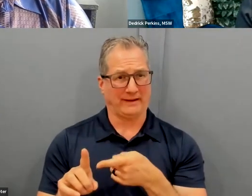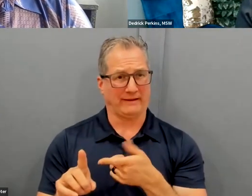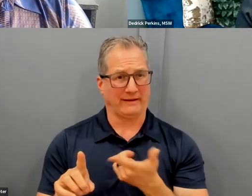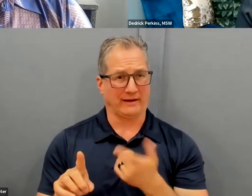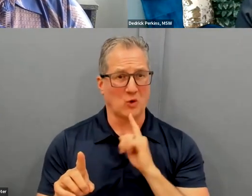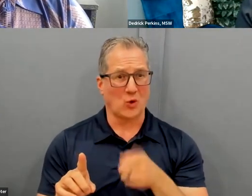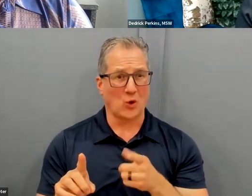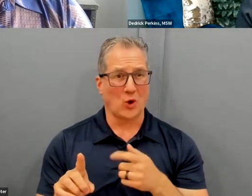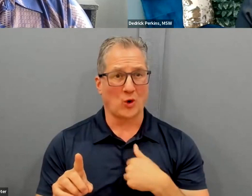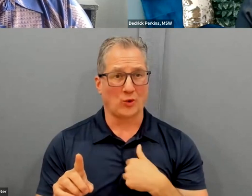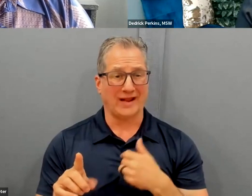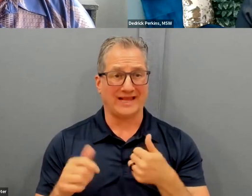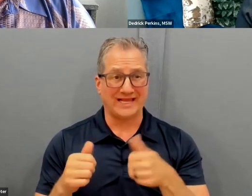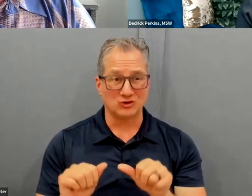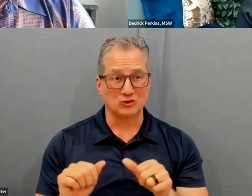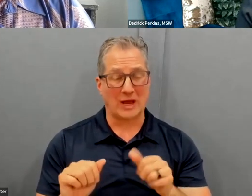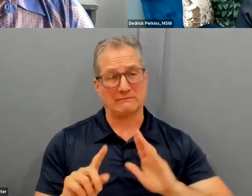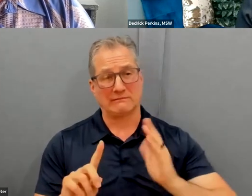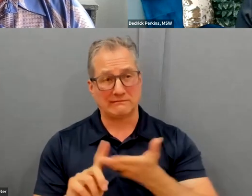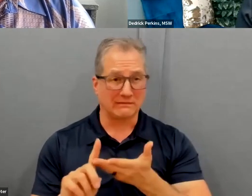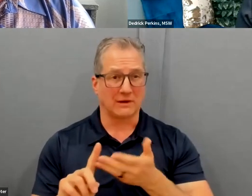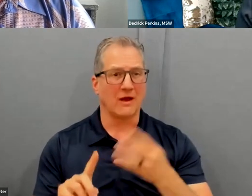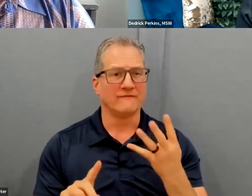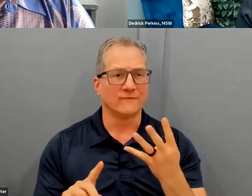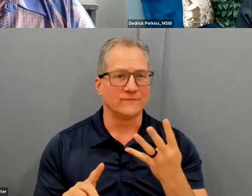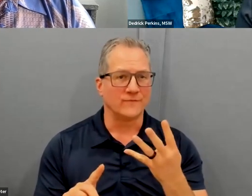to denationalize in four years.